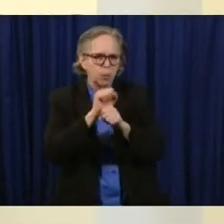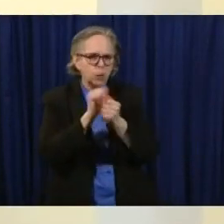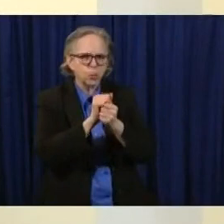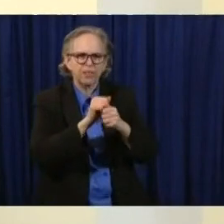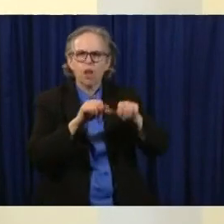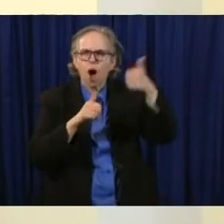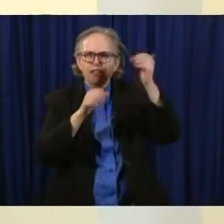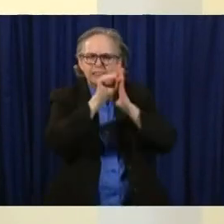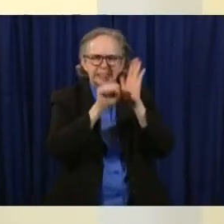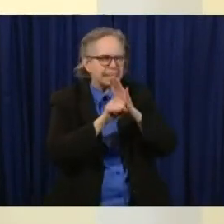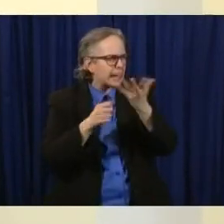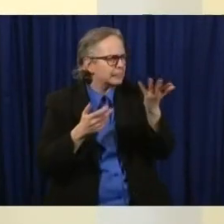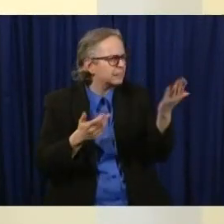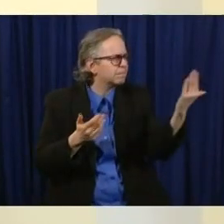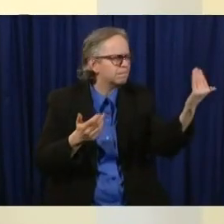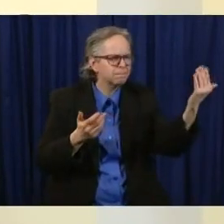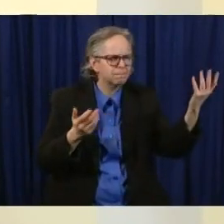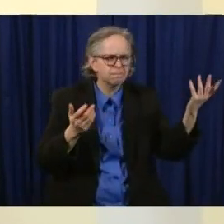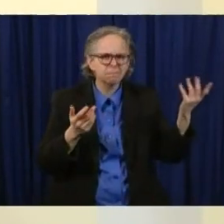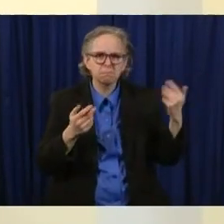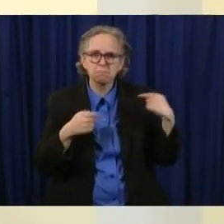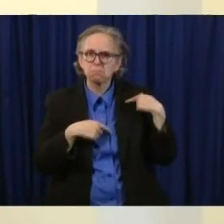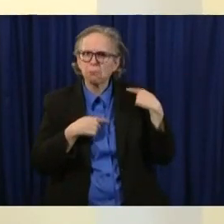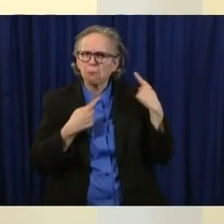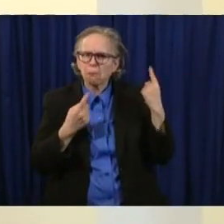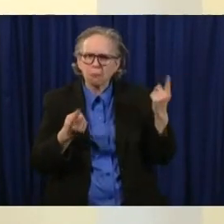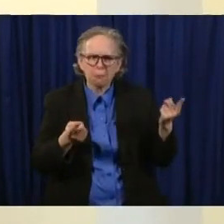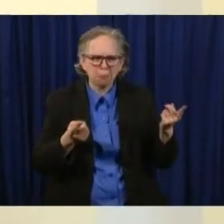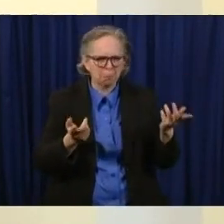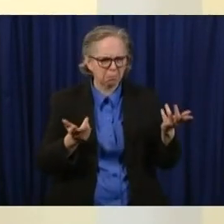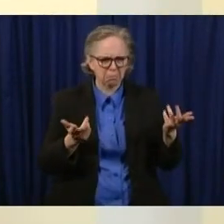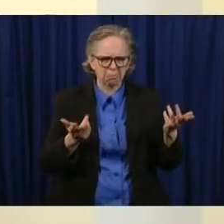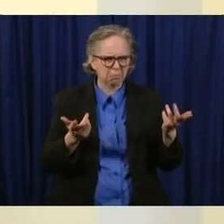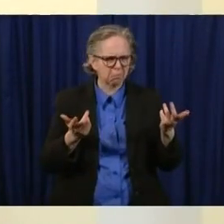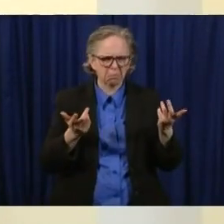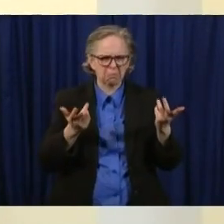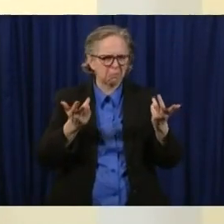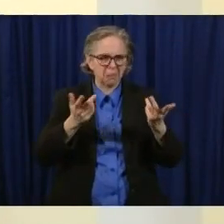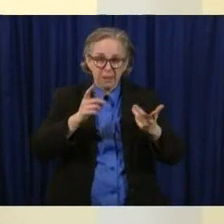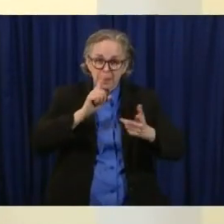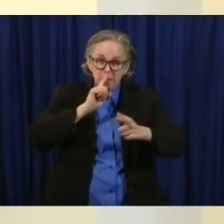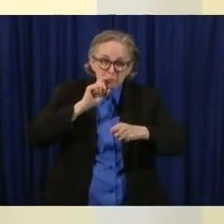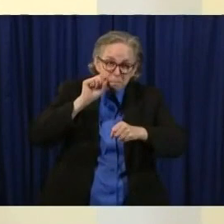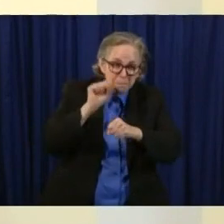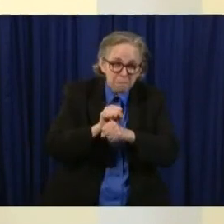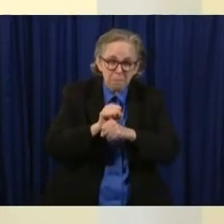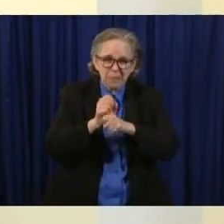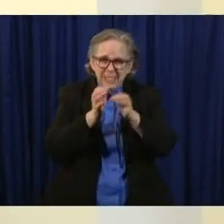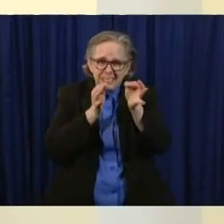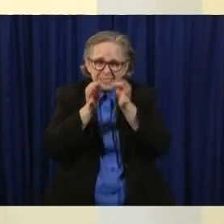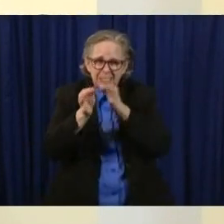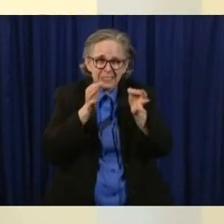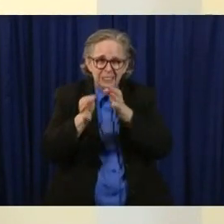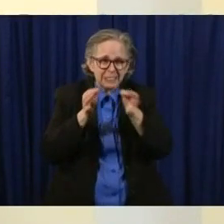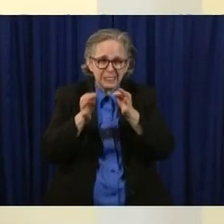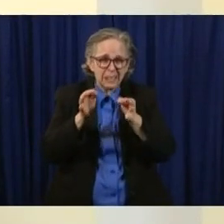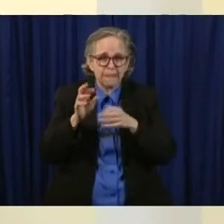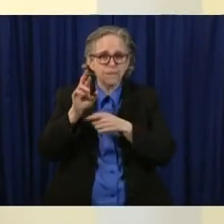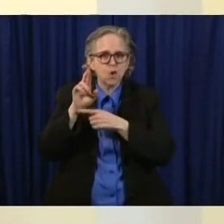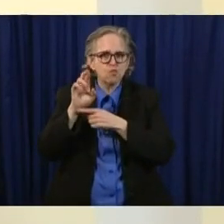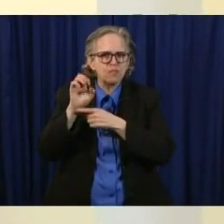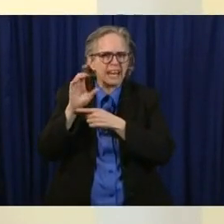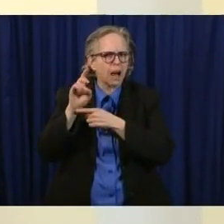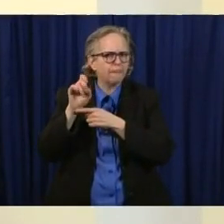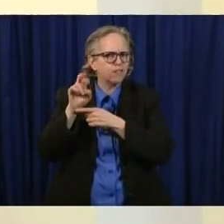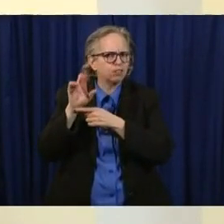to date a landed upon recovery definition and so in addition to a lot of other data